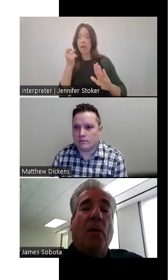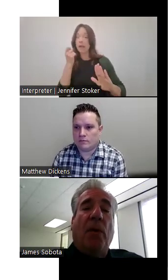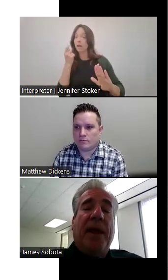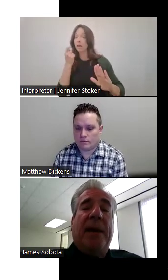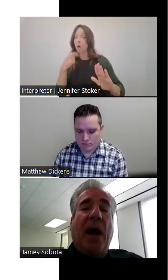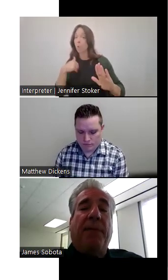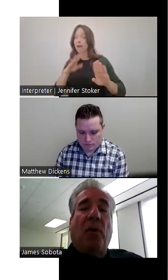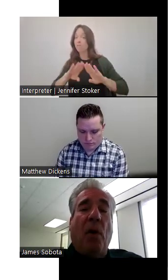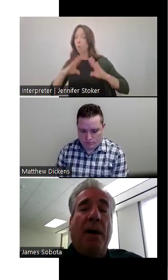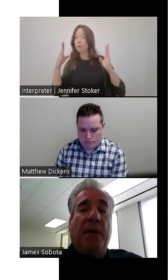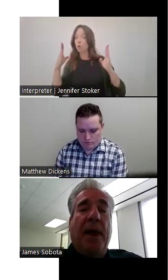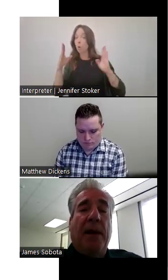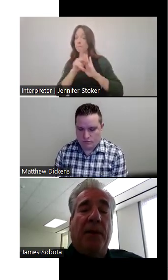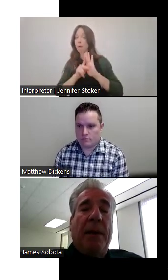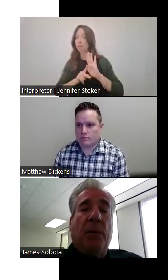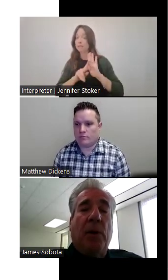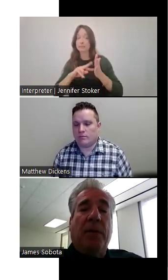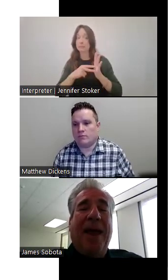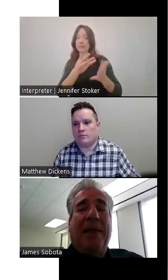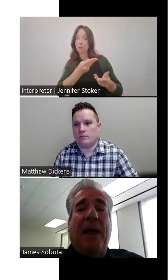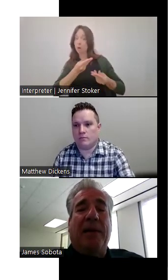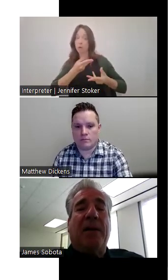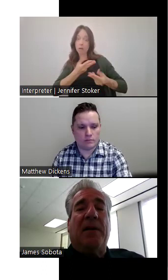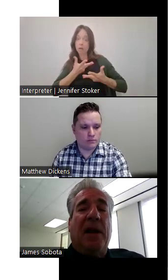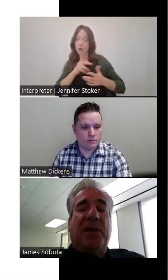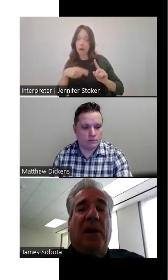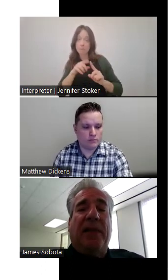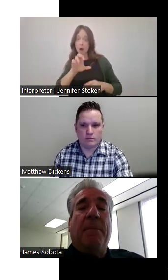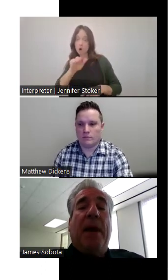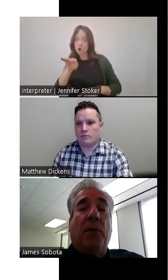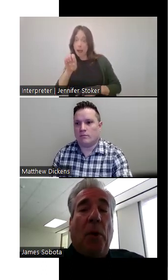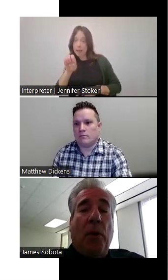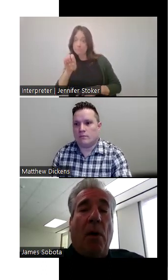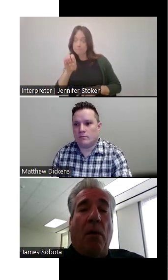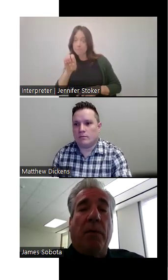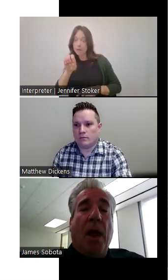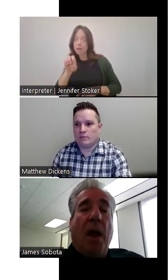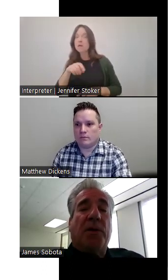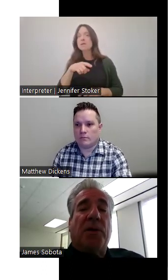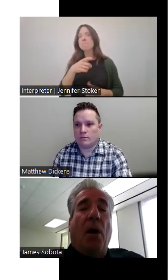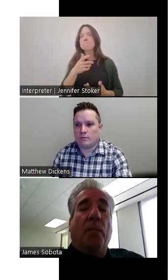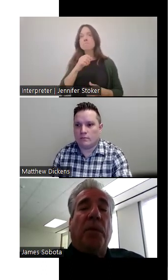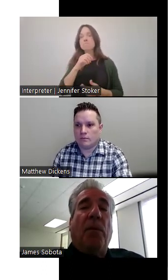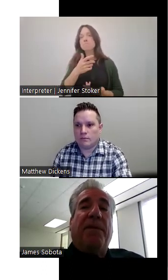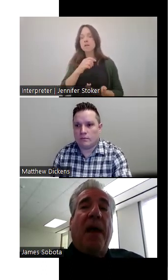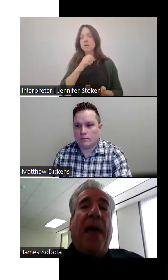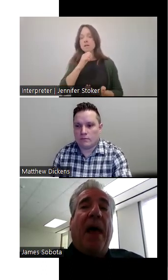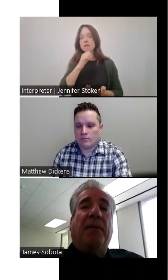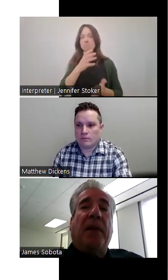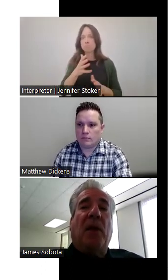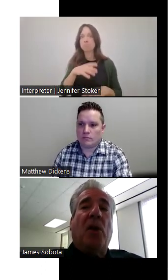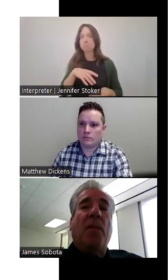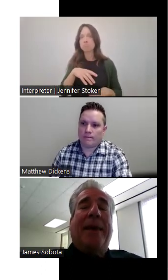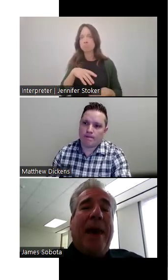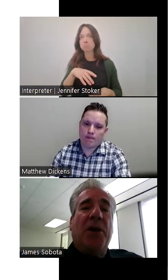us with any type of crime in the, in the neighborhood that not necessarily they made a report on. So we found